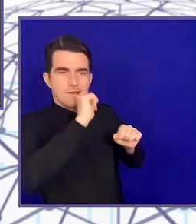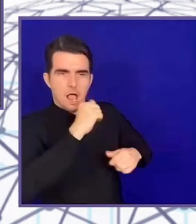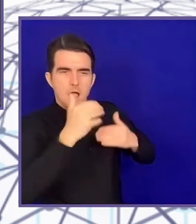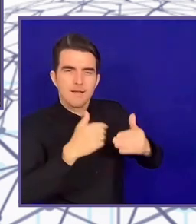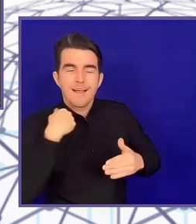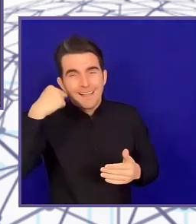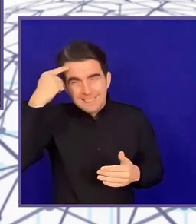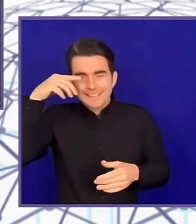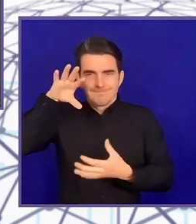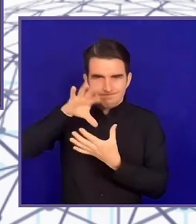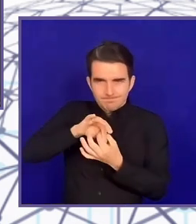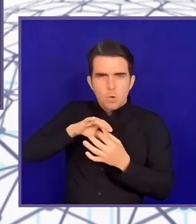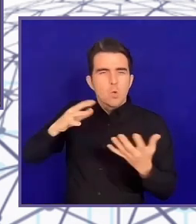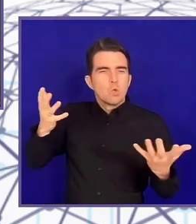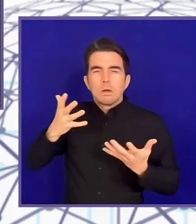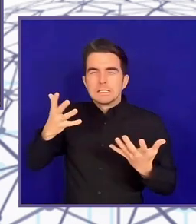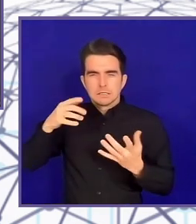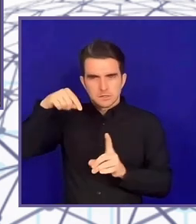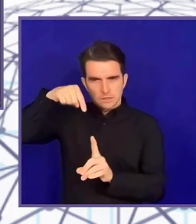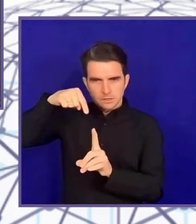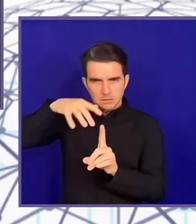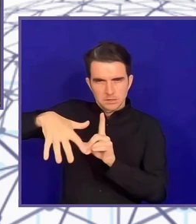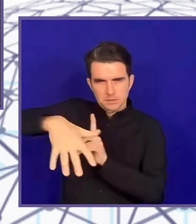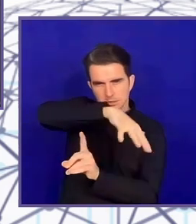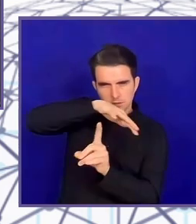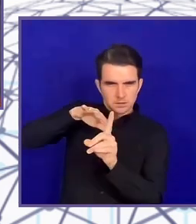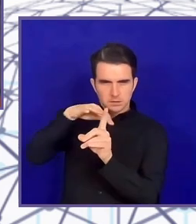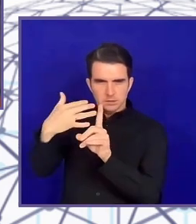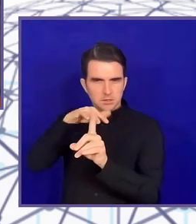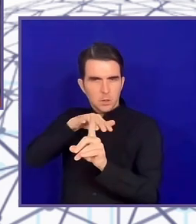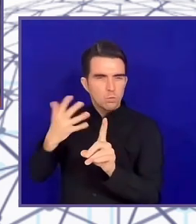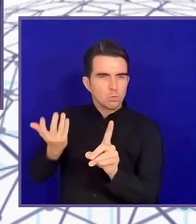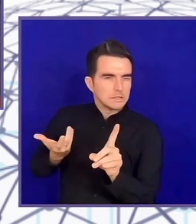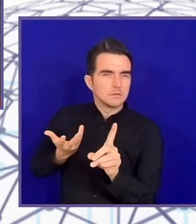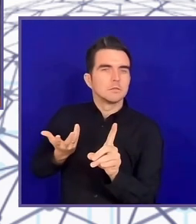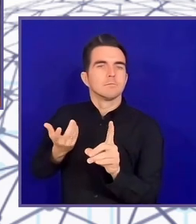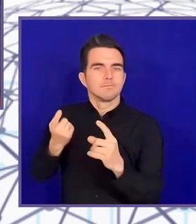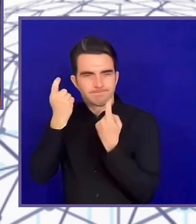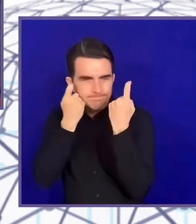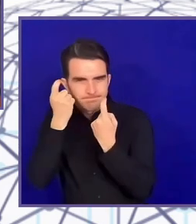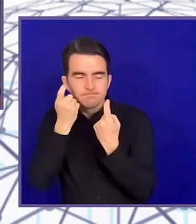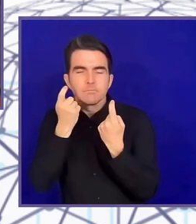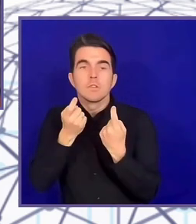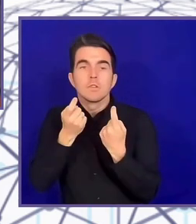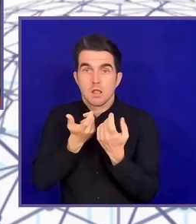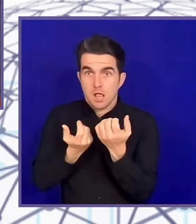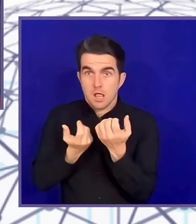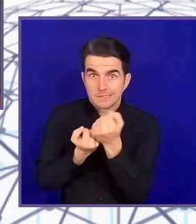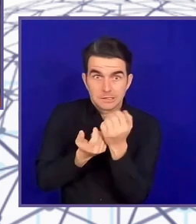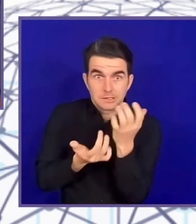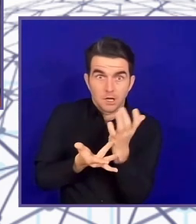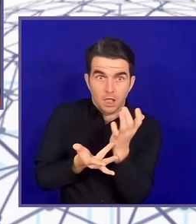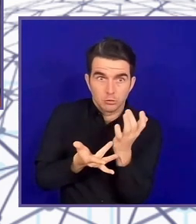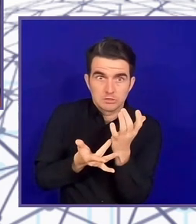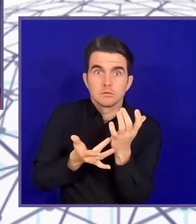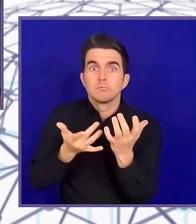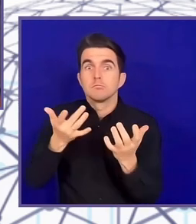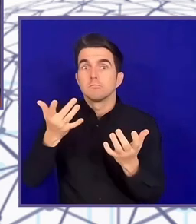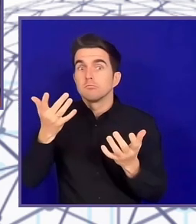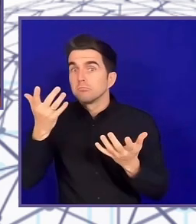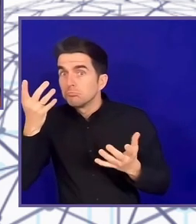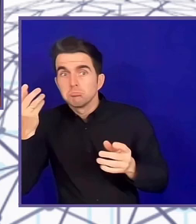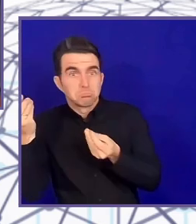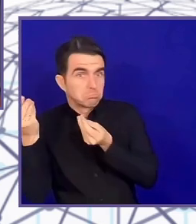is being sent to Africa, whether on charity or whatever. But to not have assistive technology means that